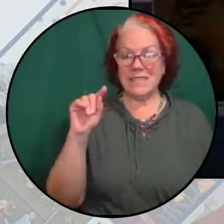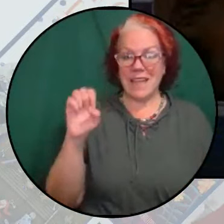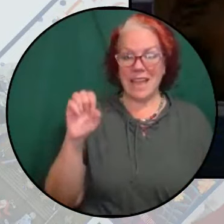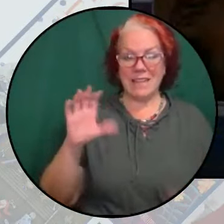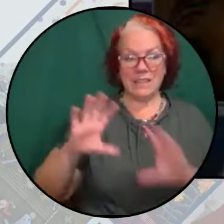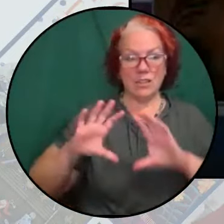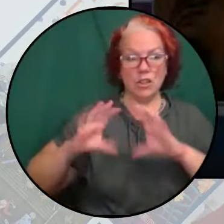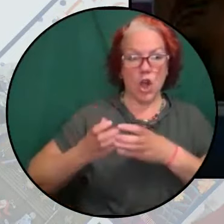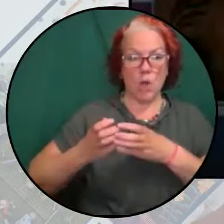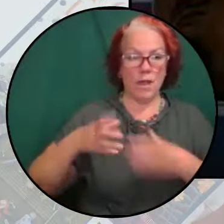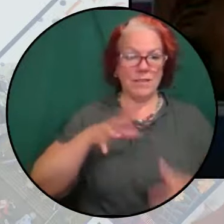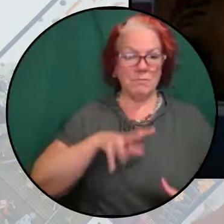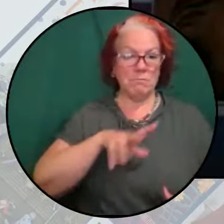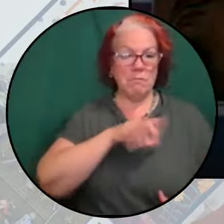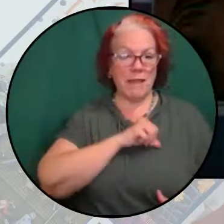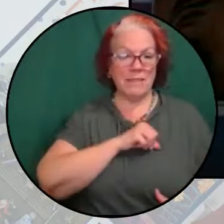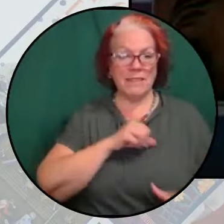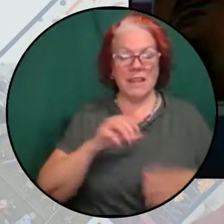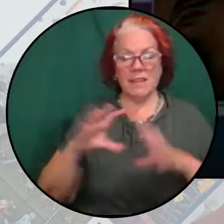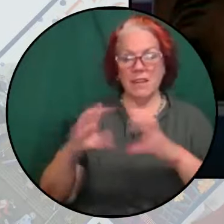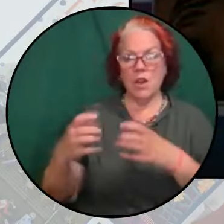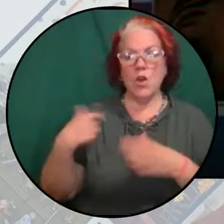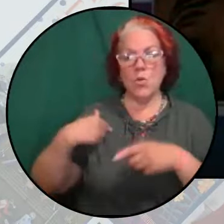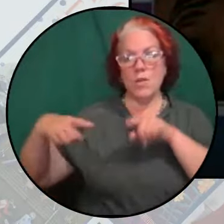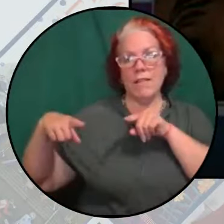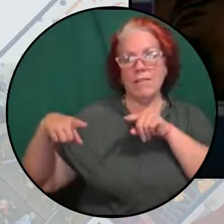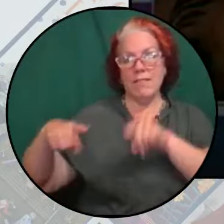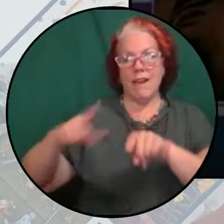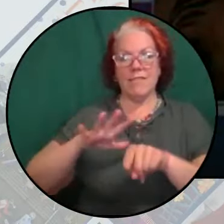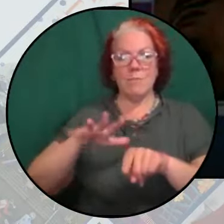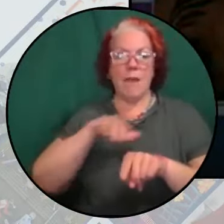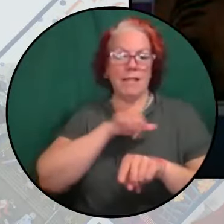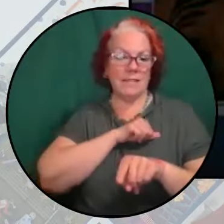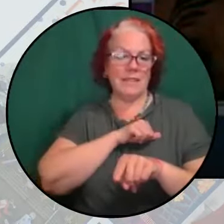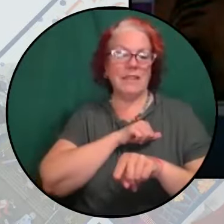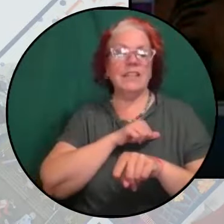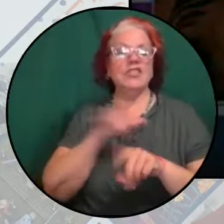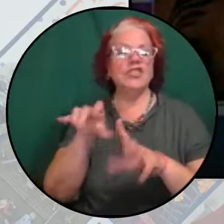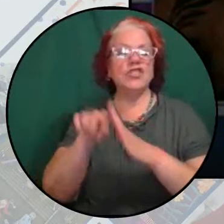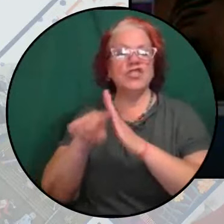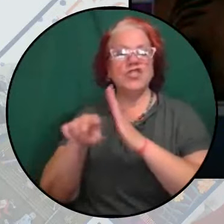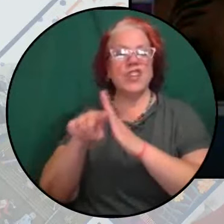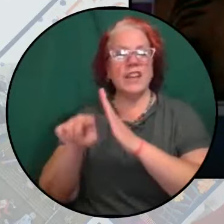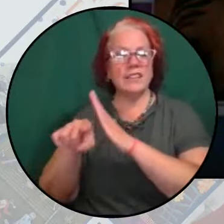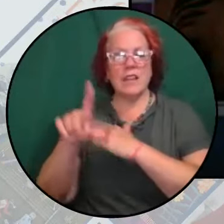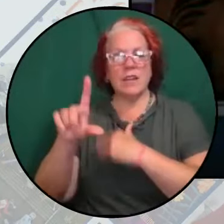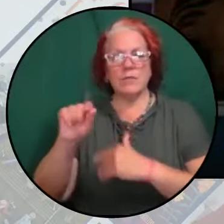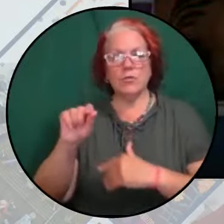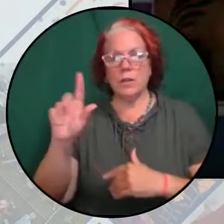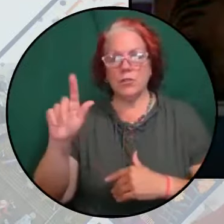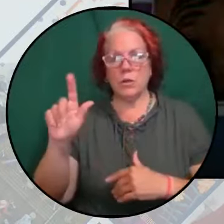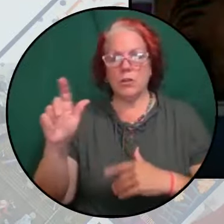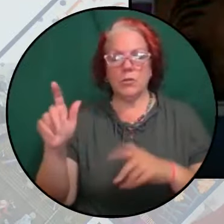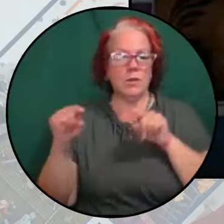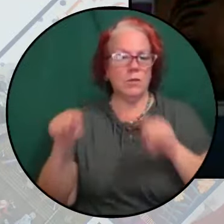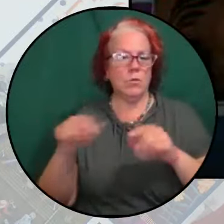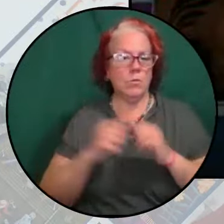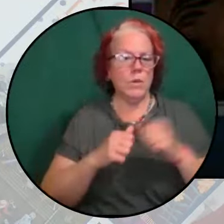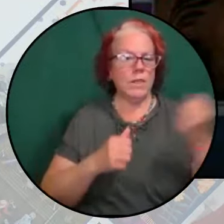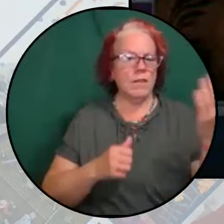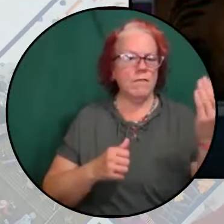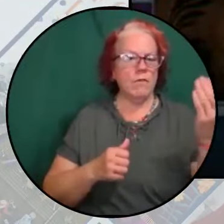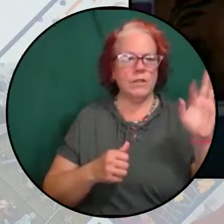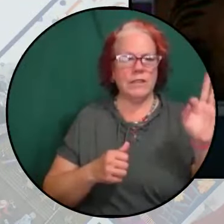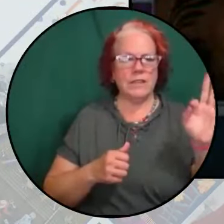force, we align the Palestinian genocide of 2023 with 1492 as one of the most